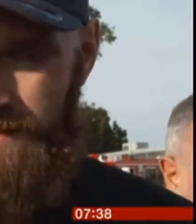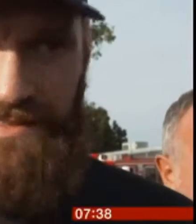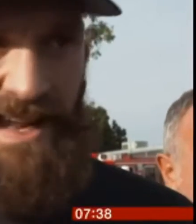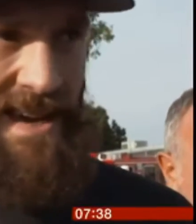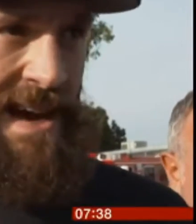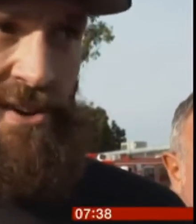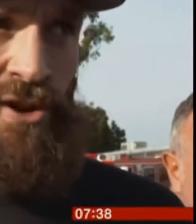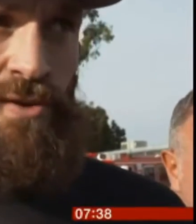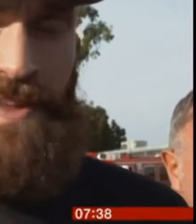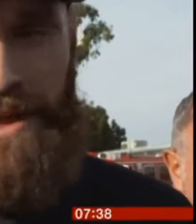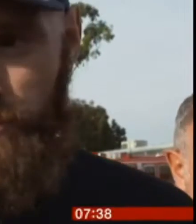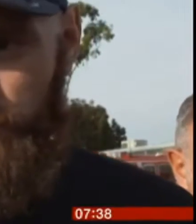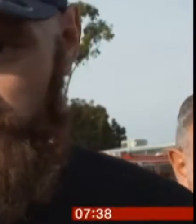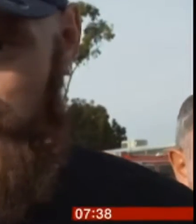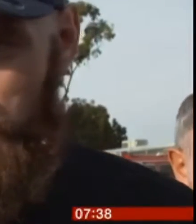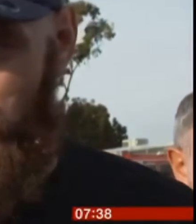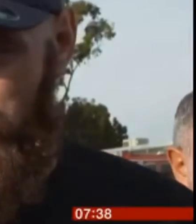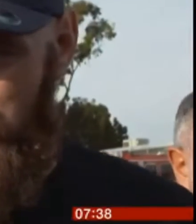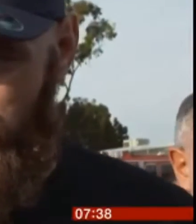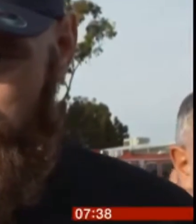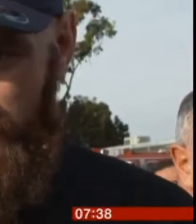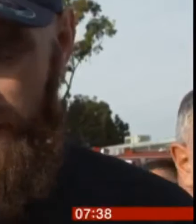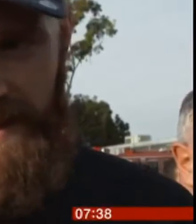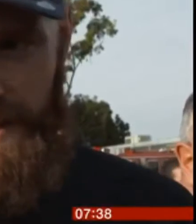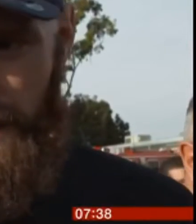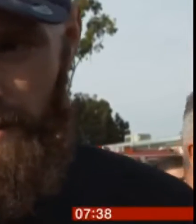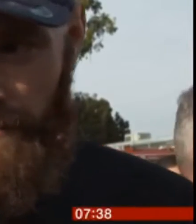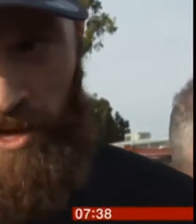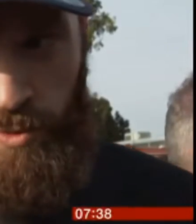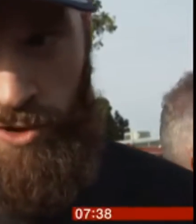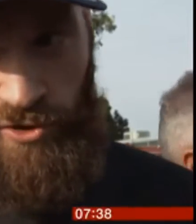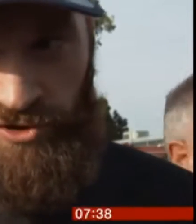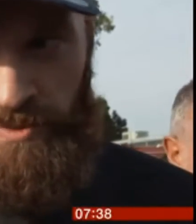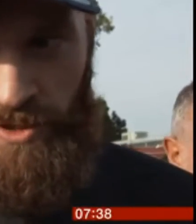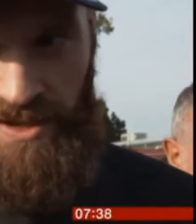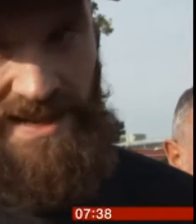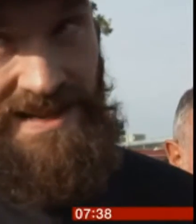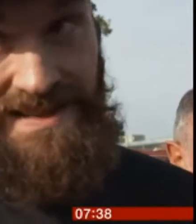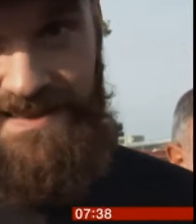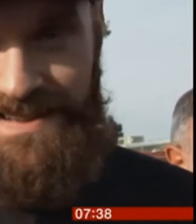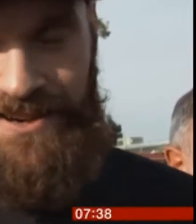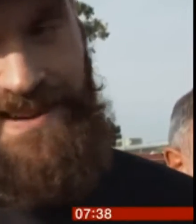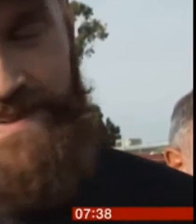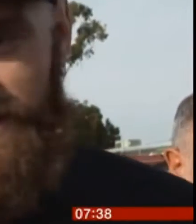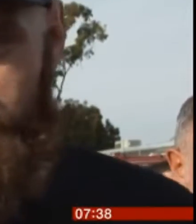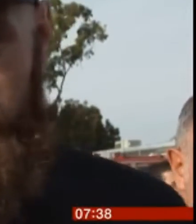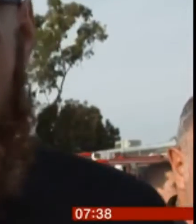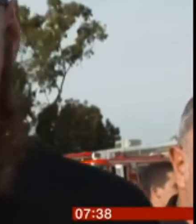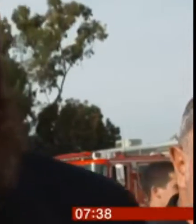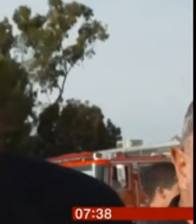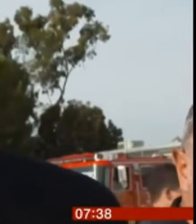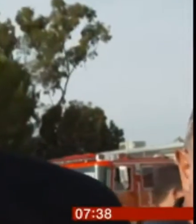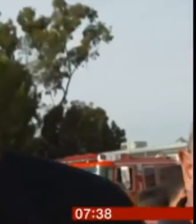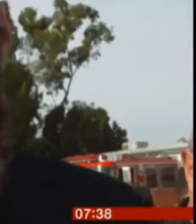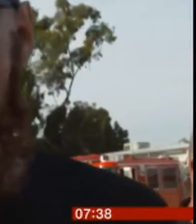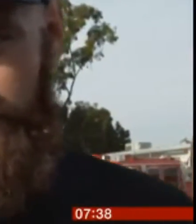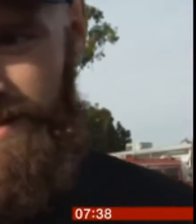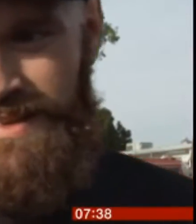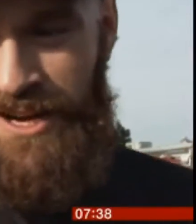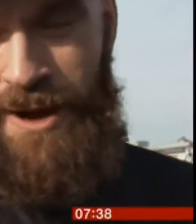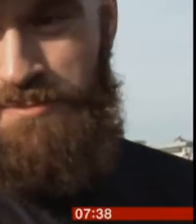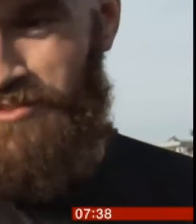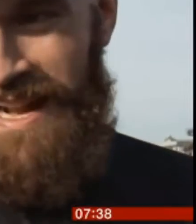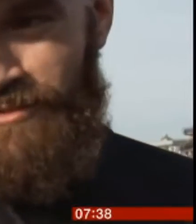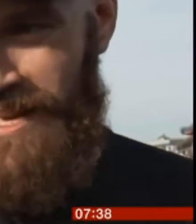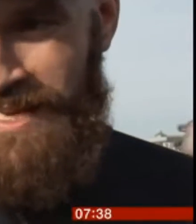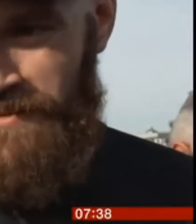road, there's like, I don't know, thousands of homeless people. You think you might be in a third world country, but it's a crisis situation. Something needs to be done about it.